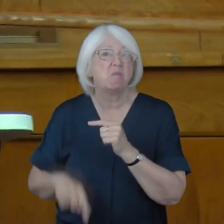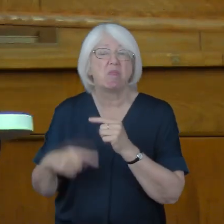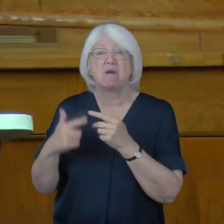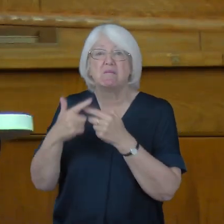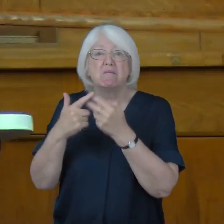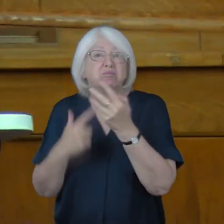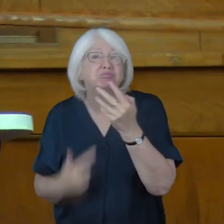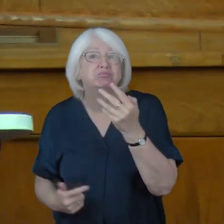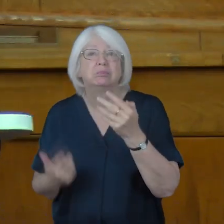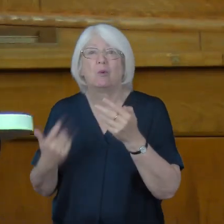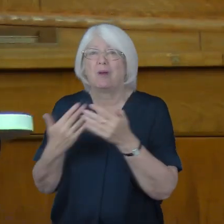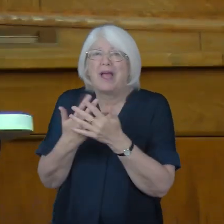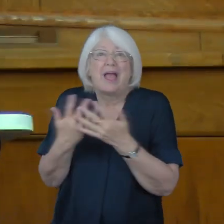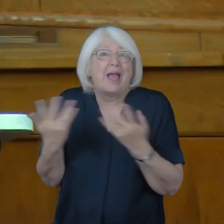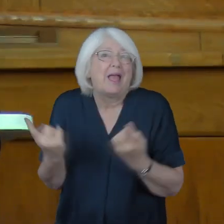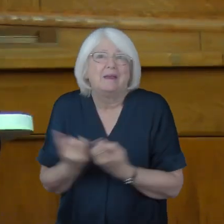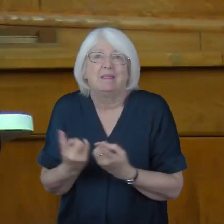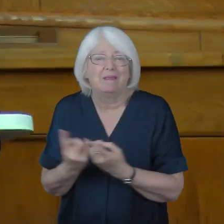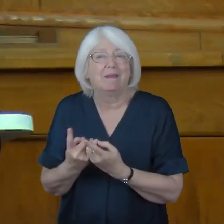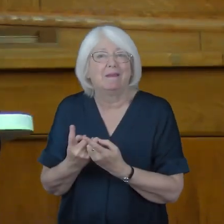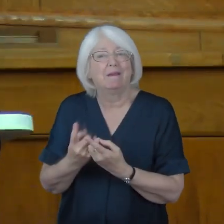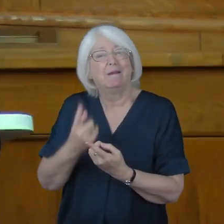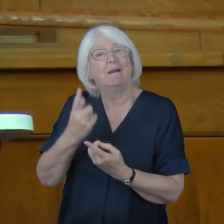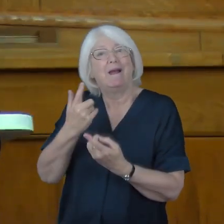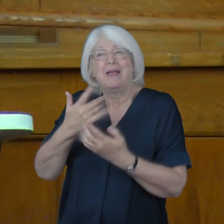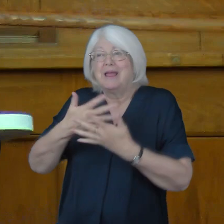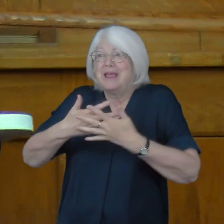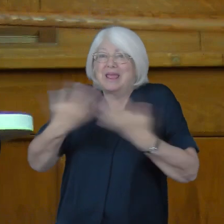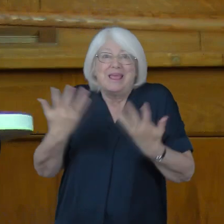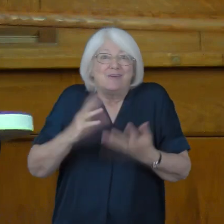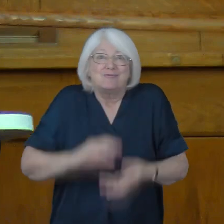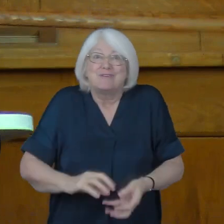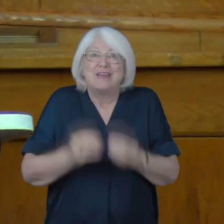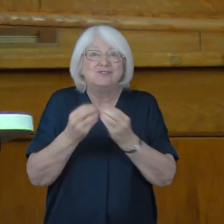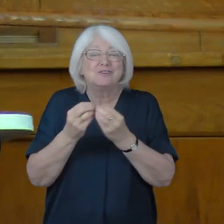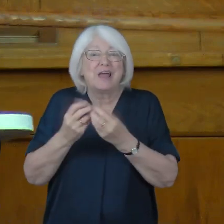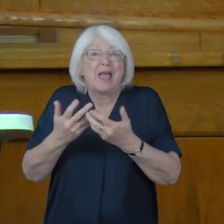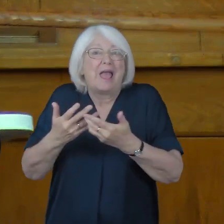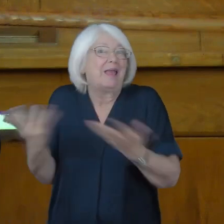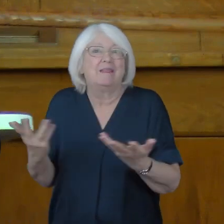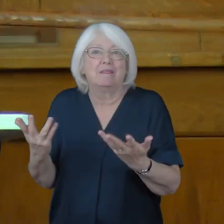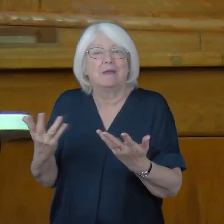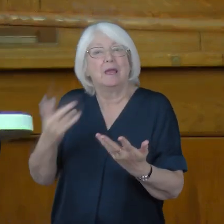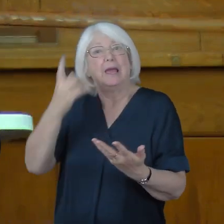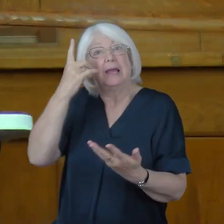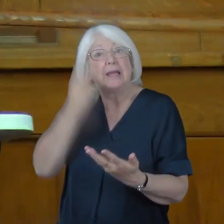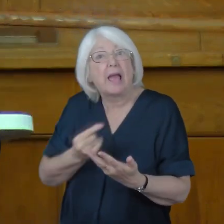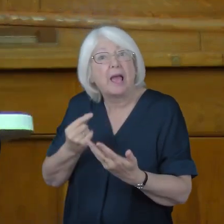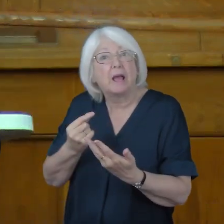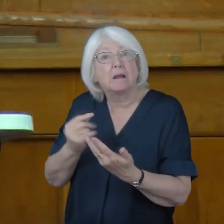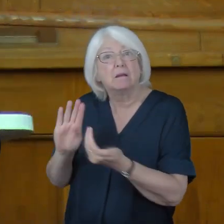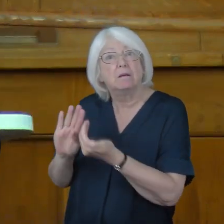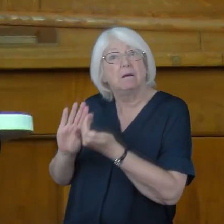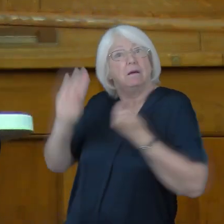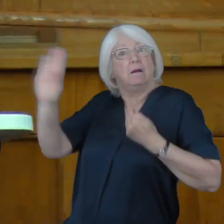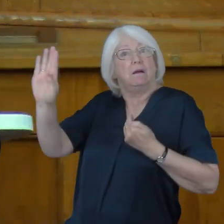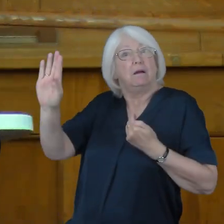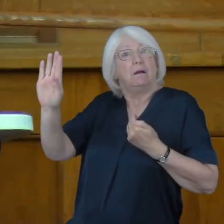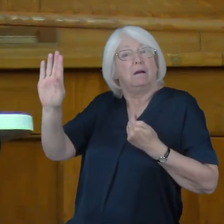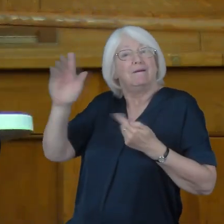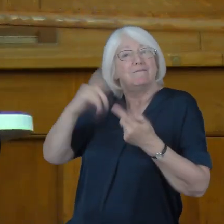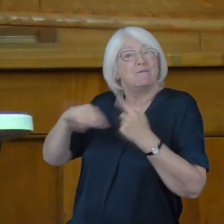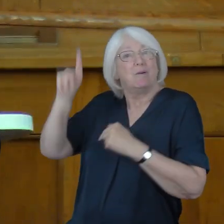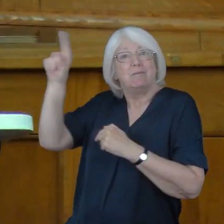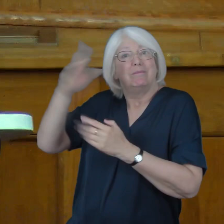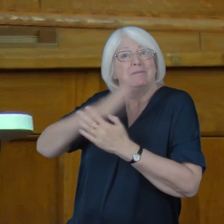nor depth, nor anything else in all creation will be able to separate